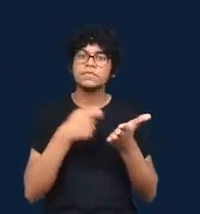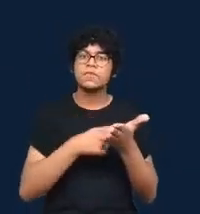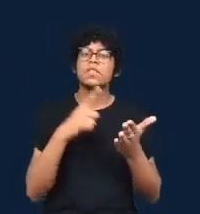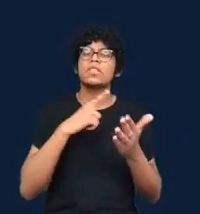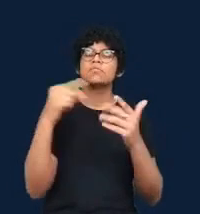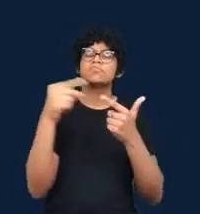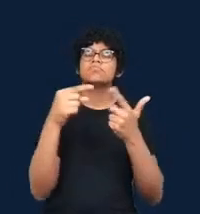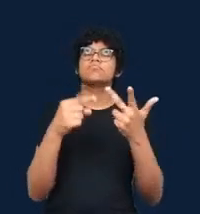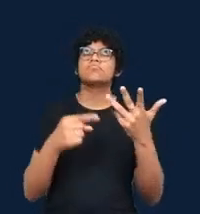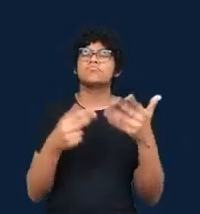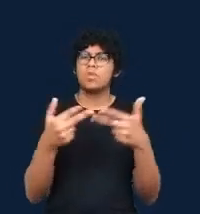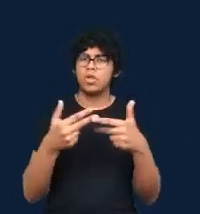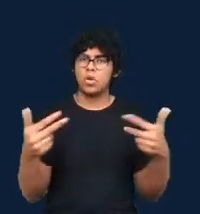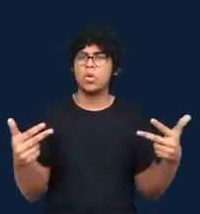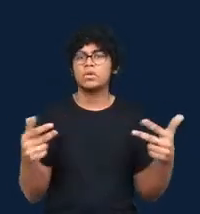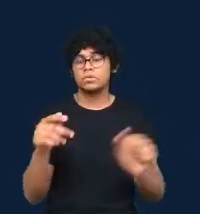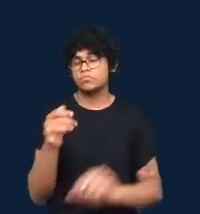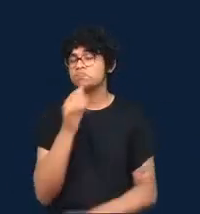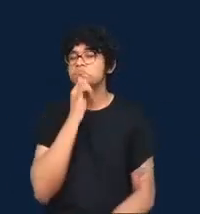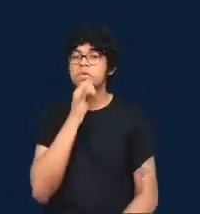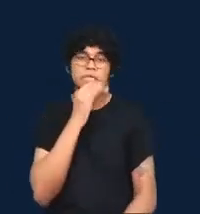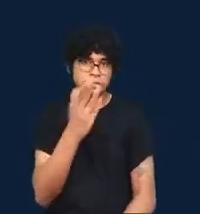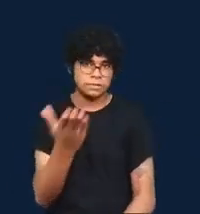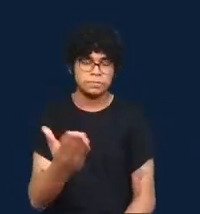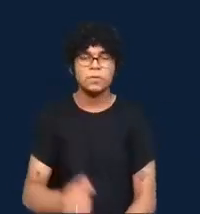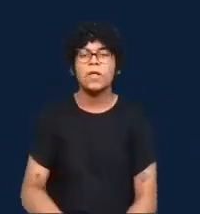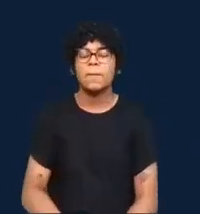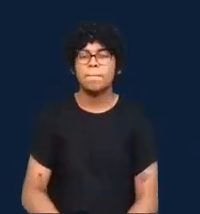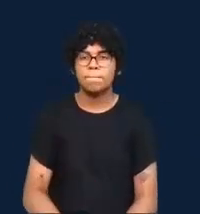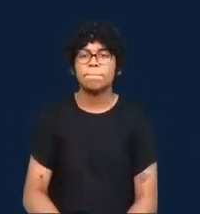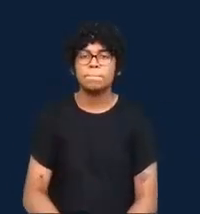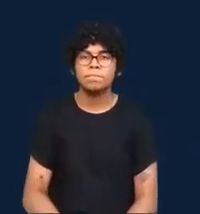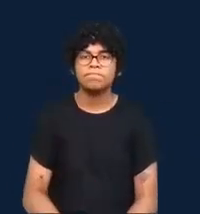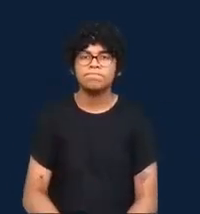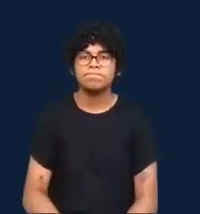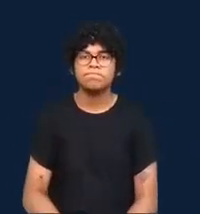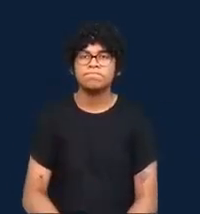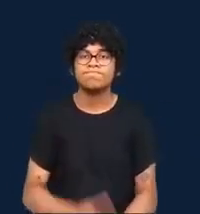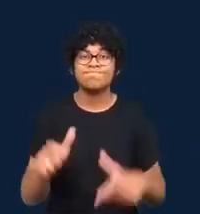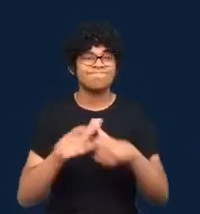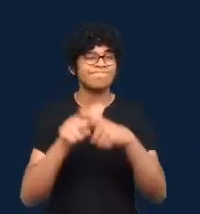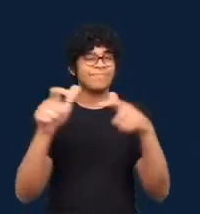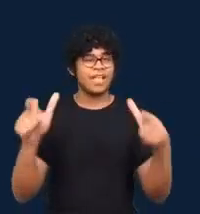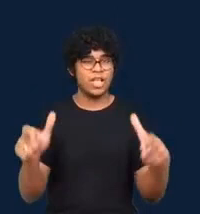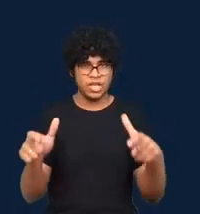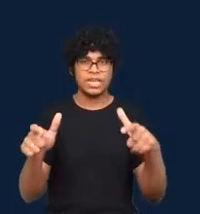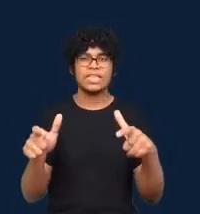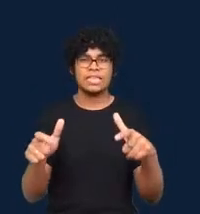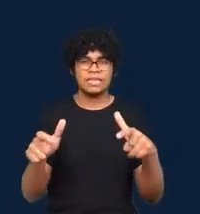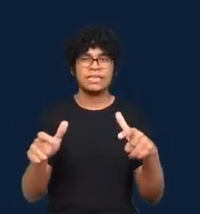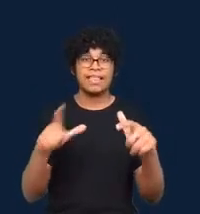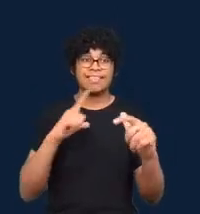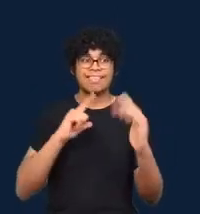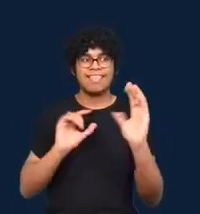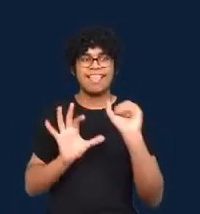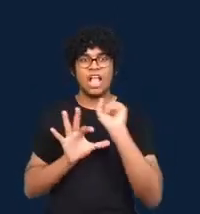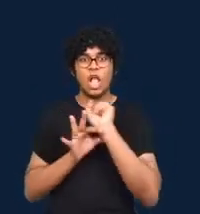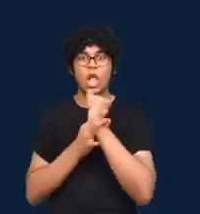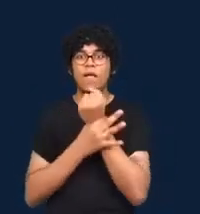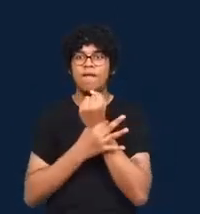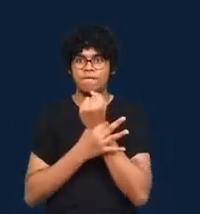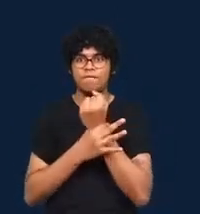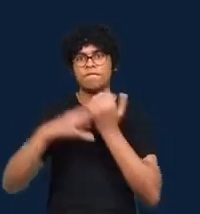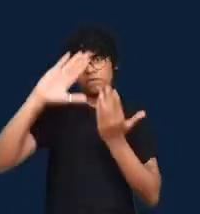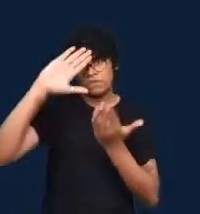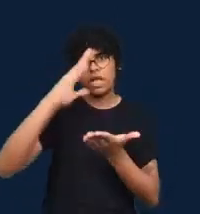example, there is generally a confidence amongst data journalism practitioners in Western countries